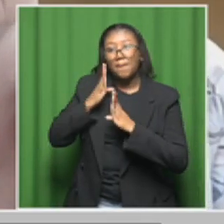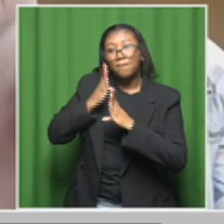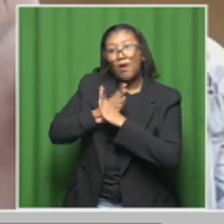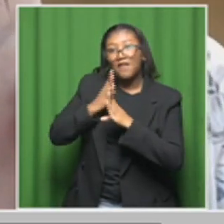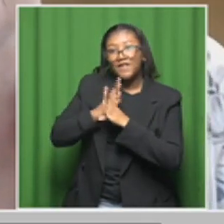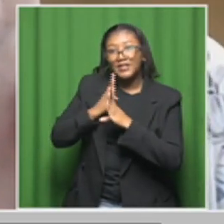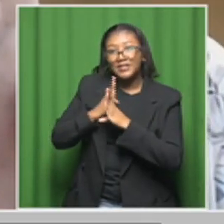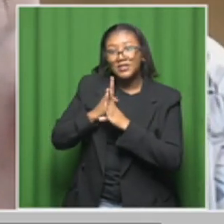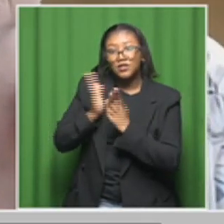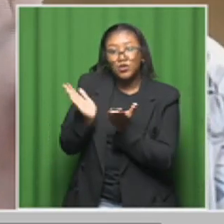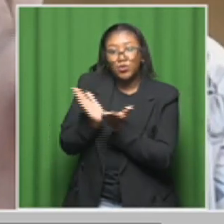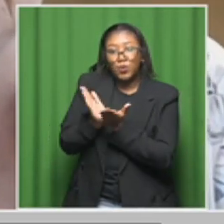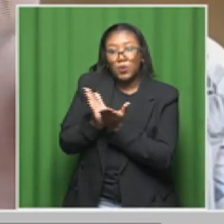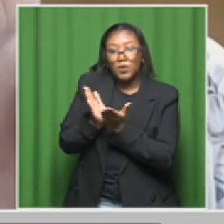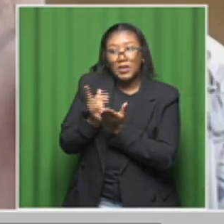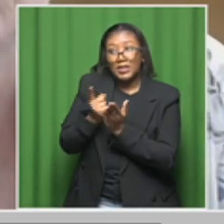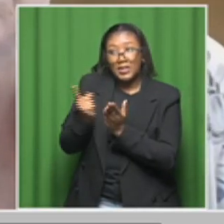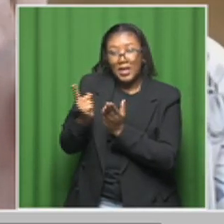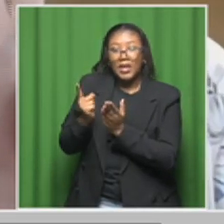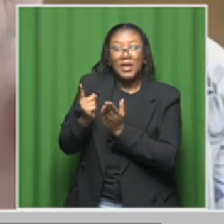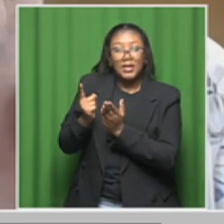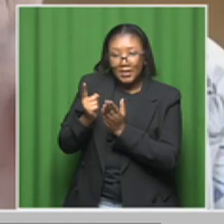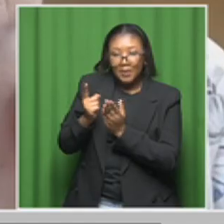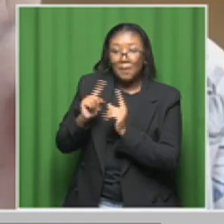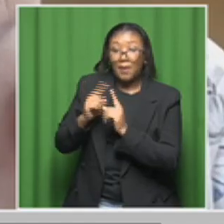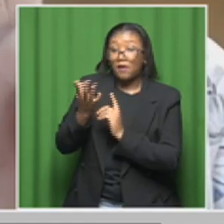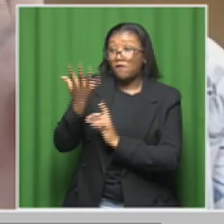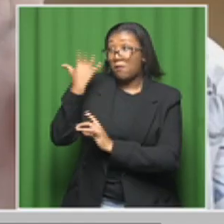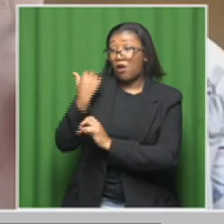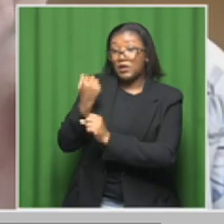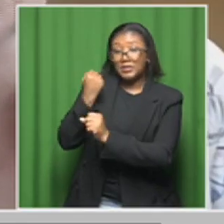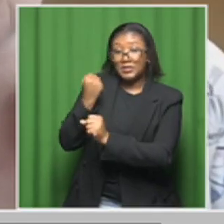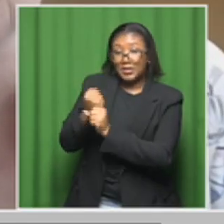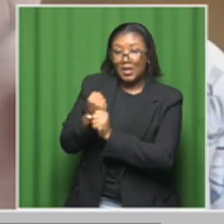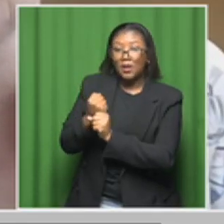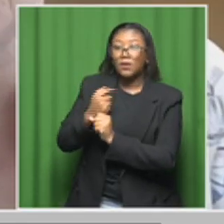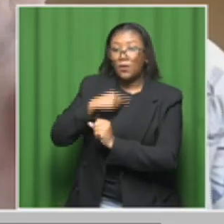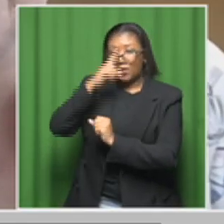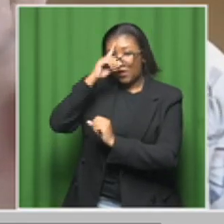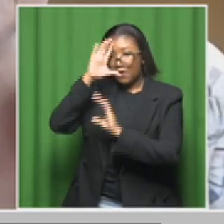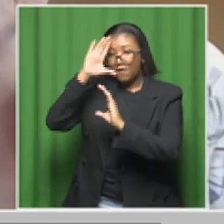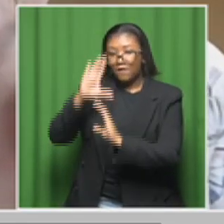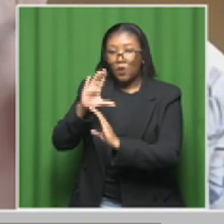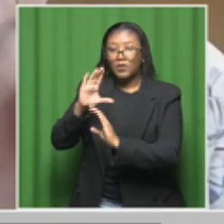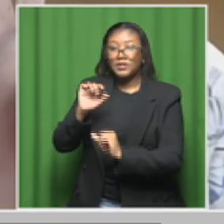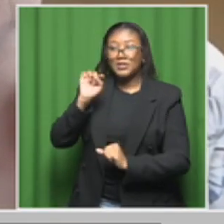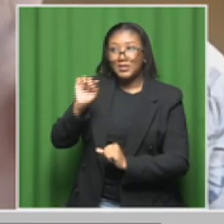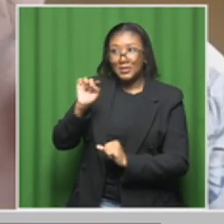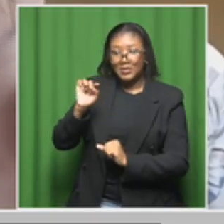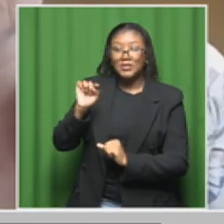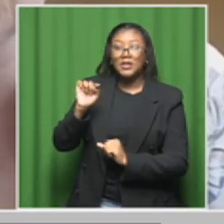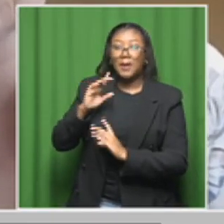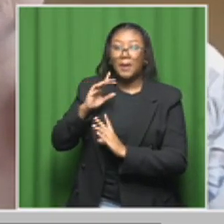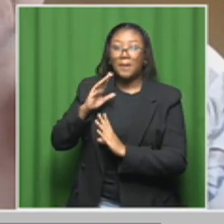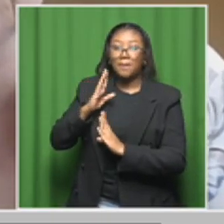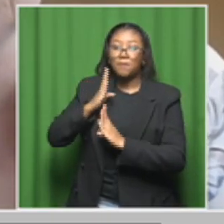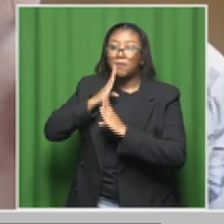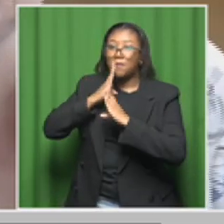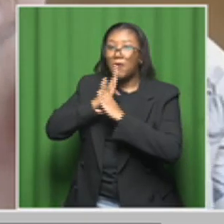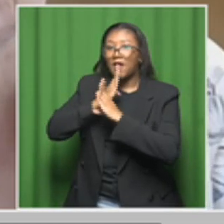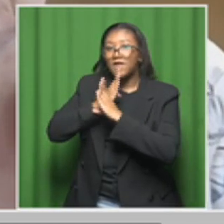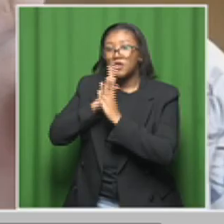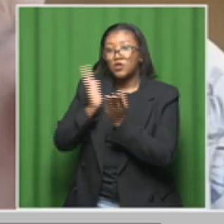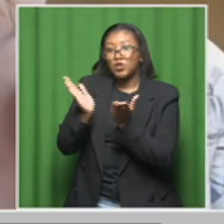From last year, we have been starting to offer vaccines to those girls as well.